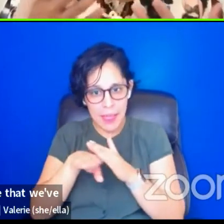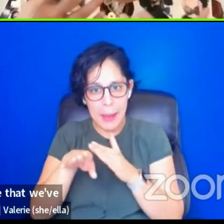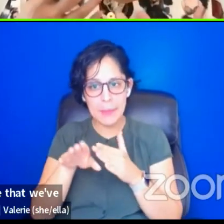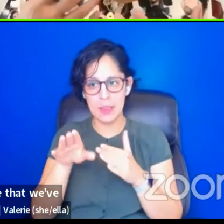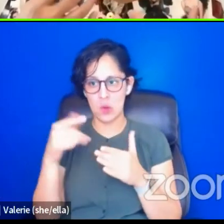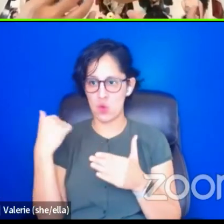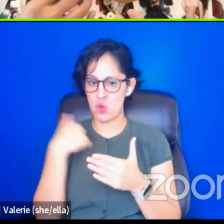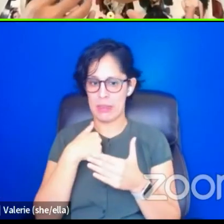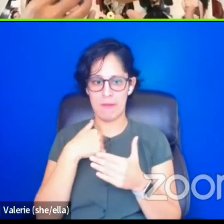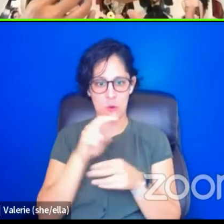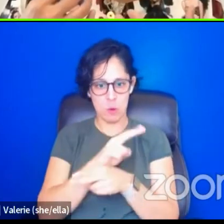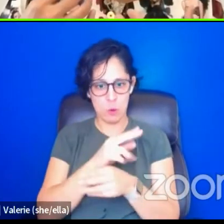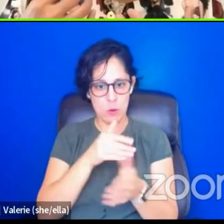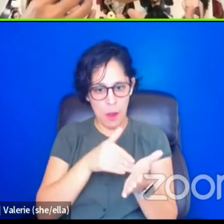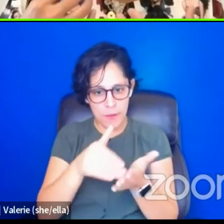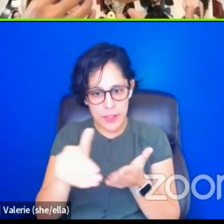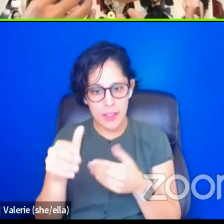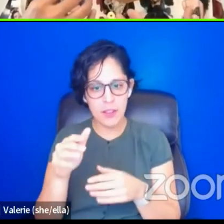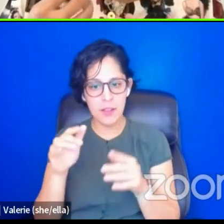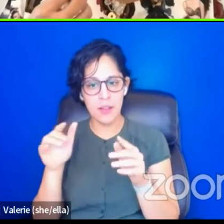and also, you know, uh,